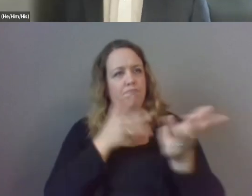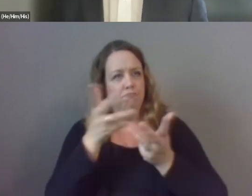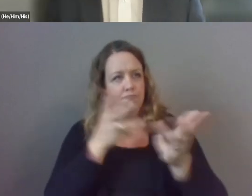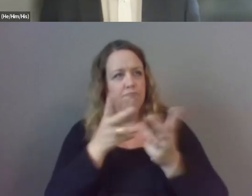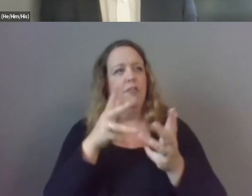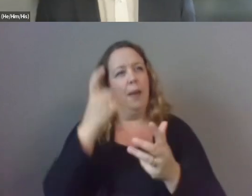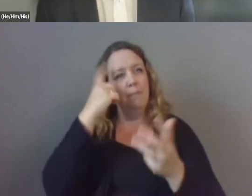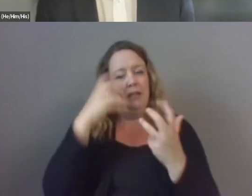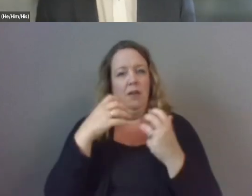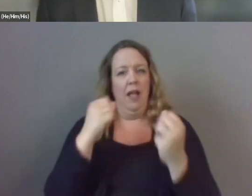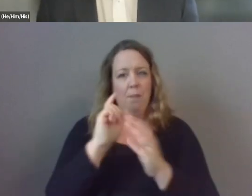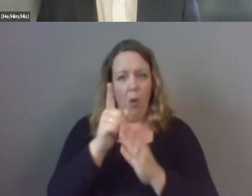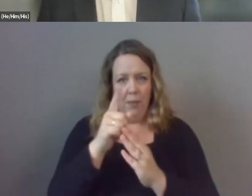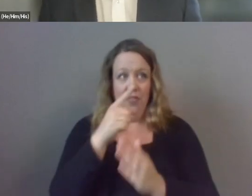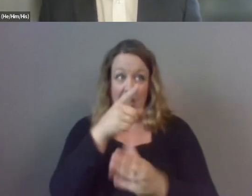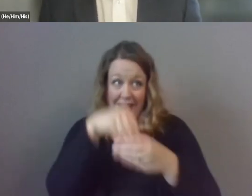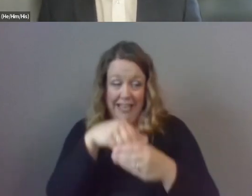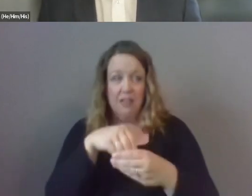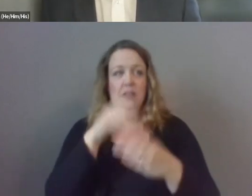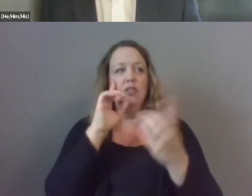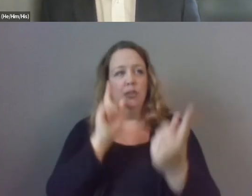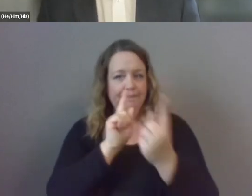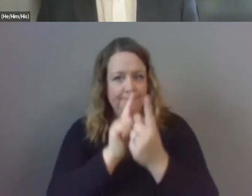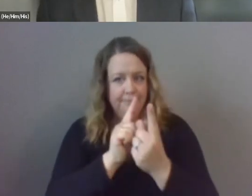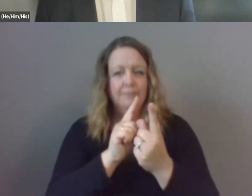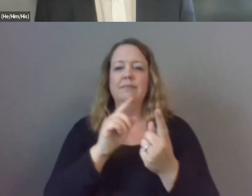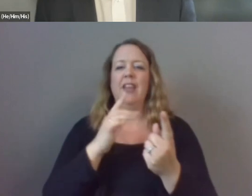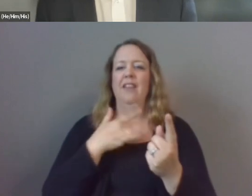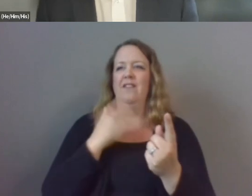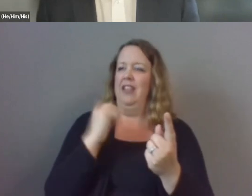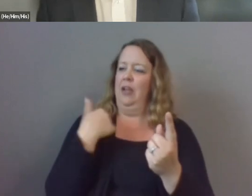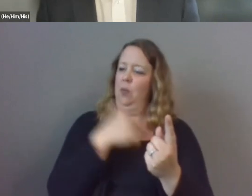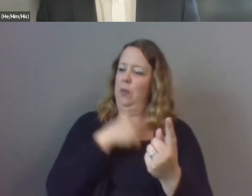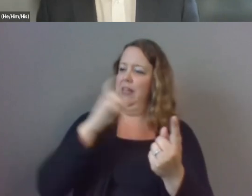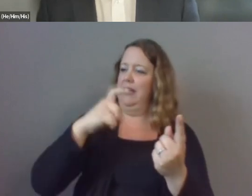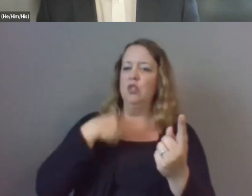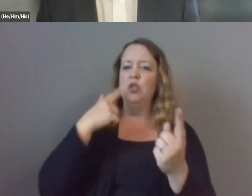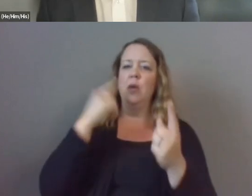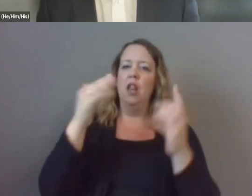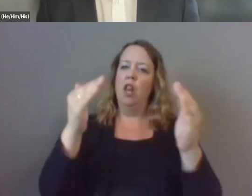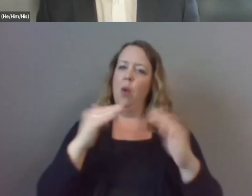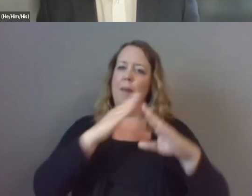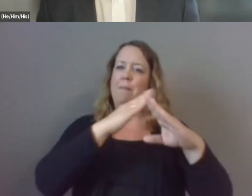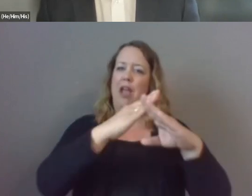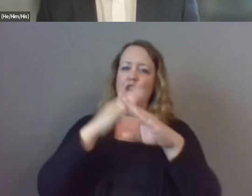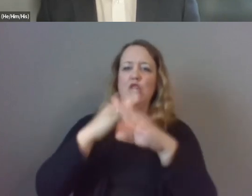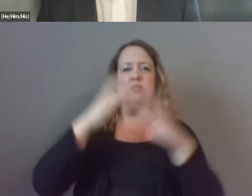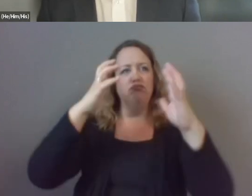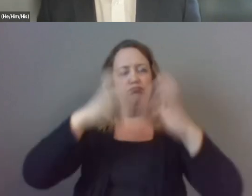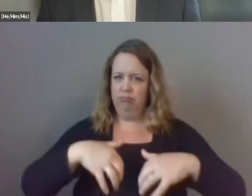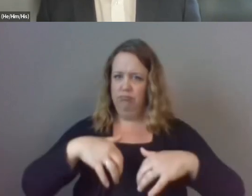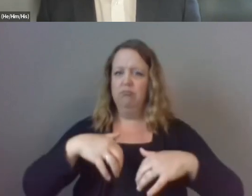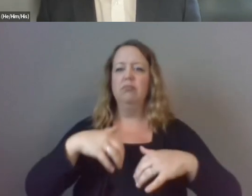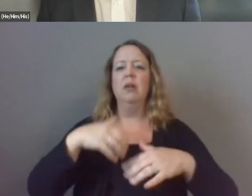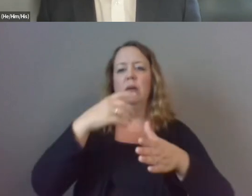we're in um i do i do believe that we need to lower the the barriers to and costs of accessing those services